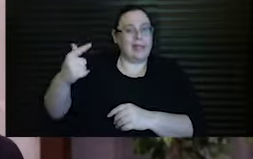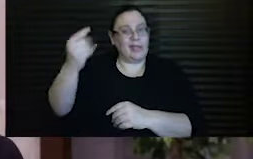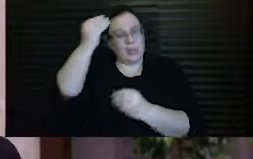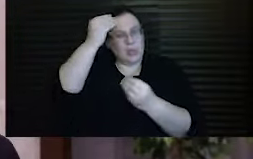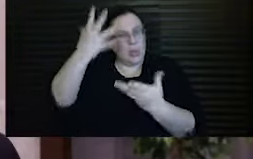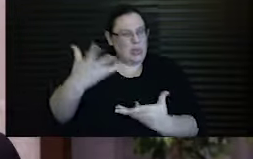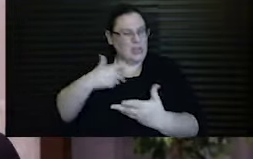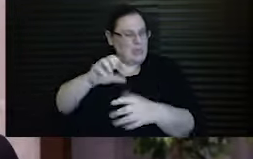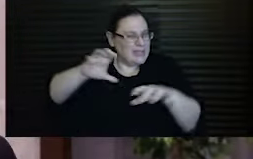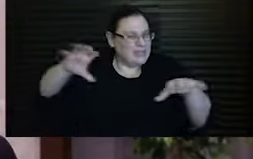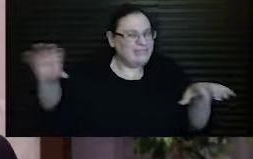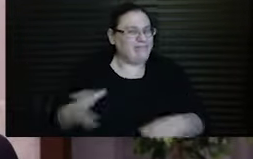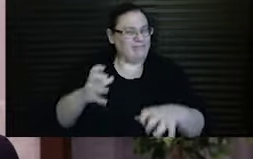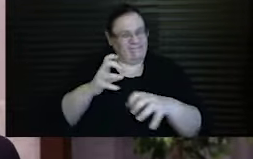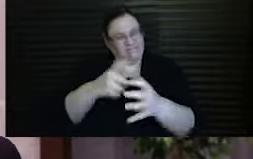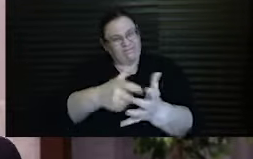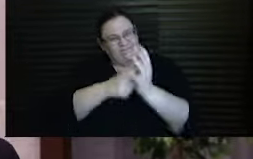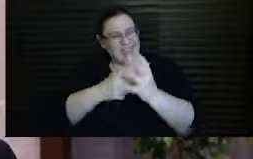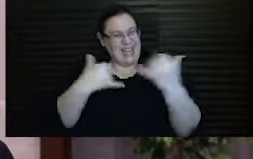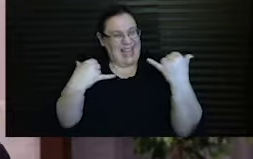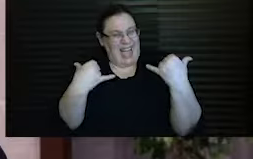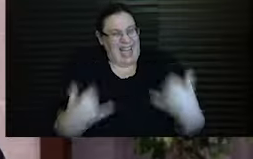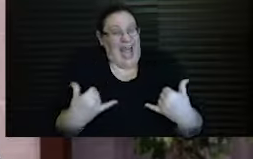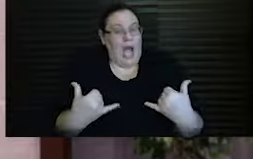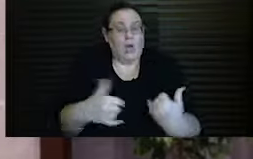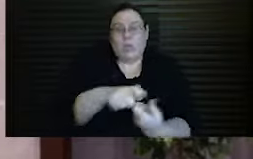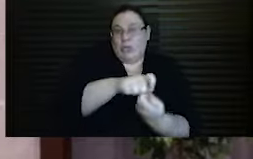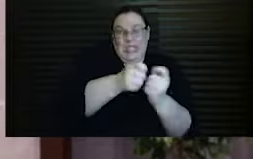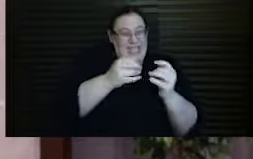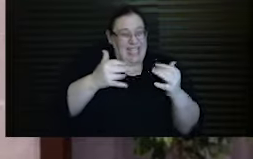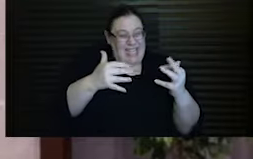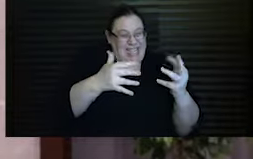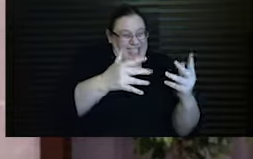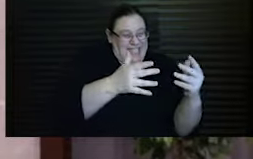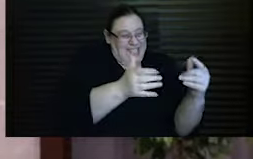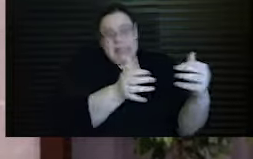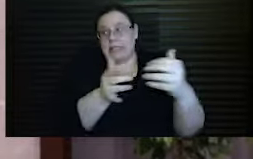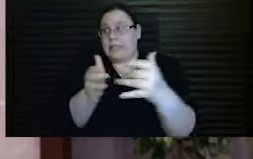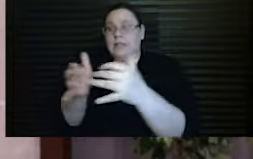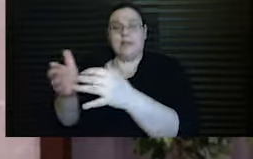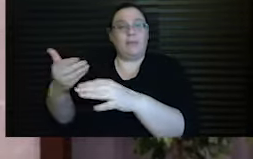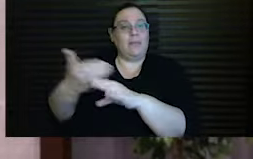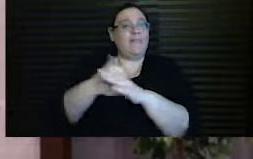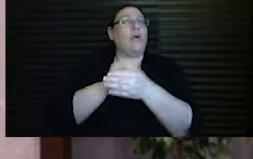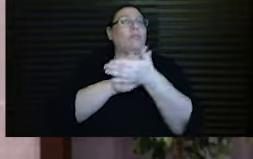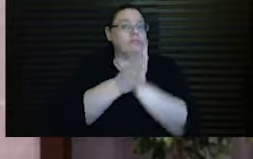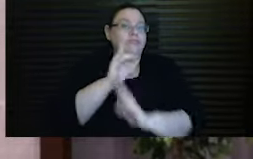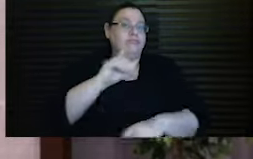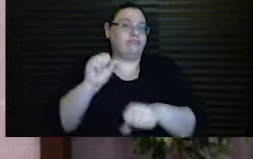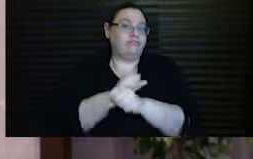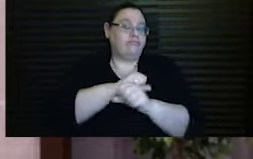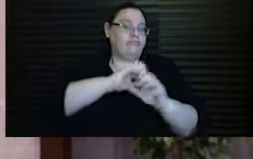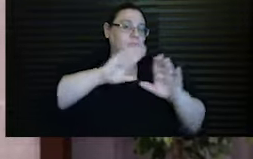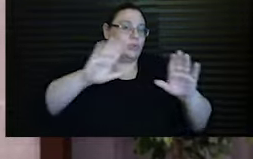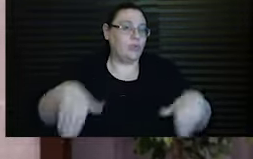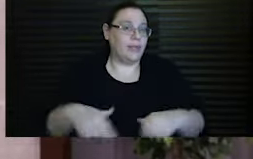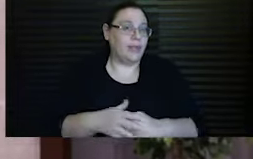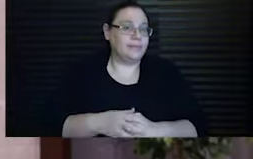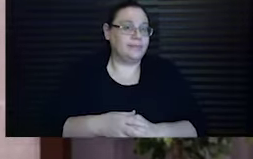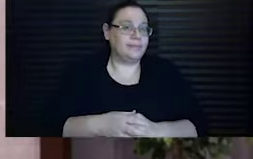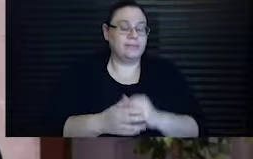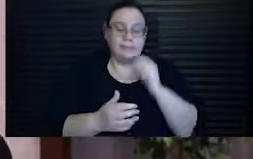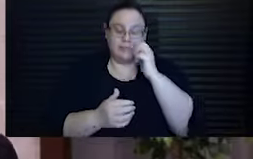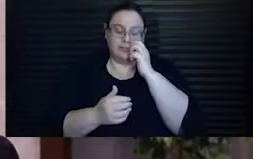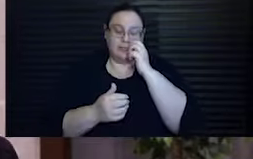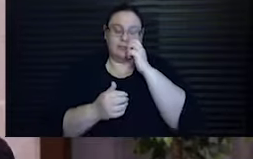with the fierce urgency of now, to turn the tide before it is too late. It turns out that stubbornly